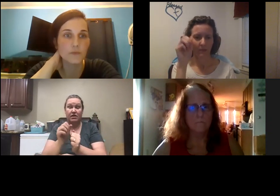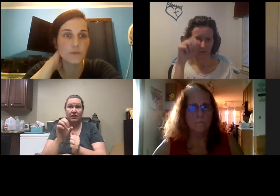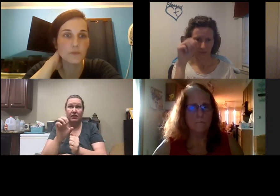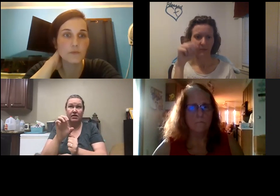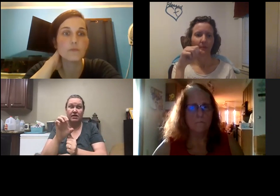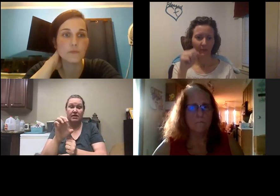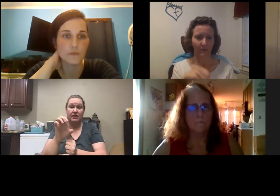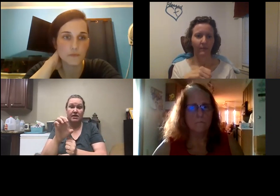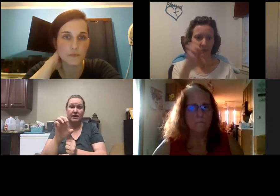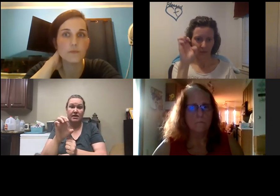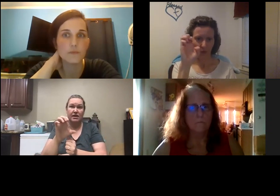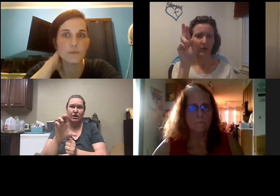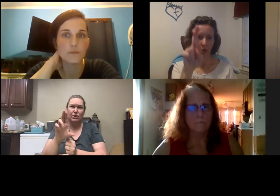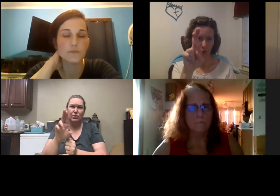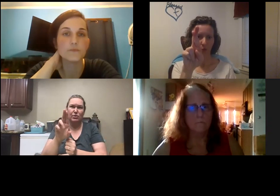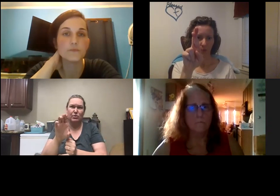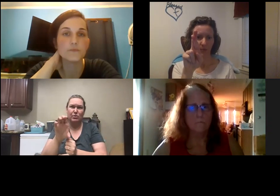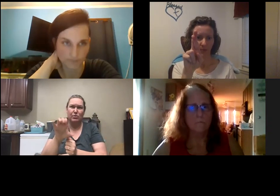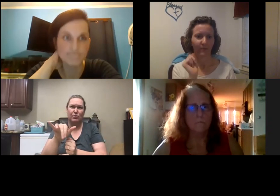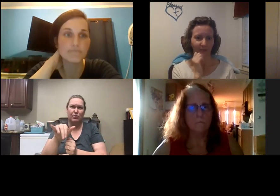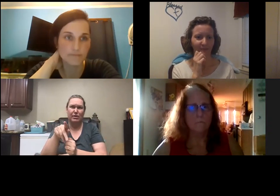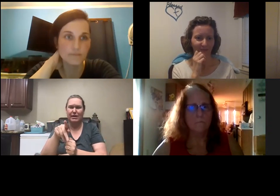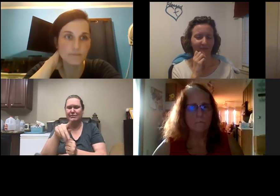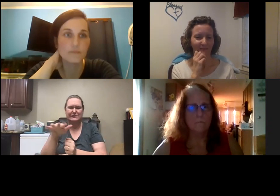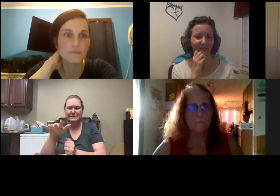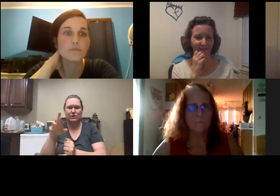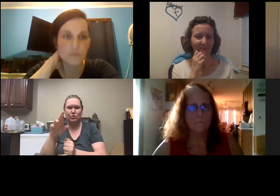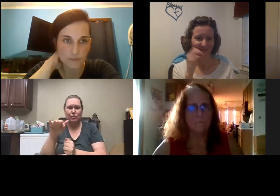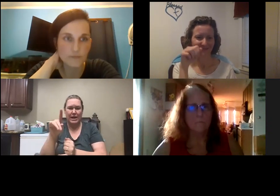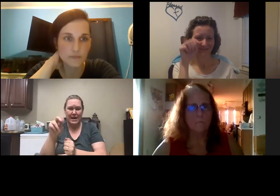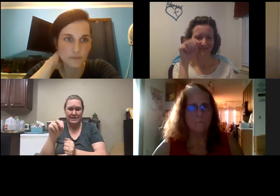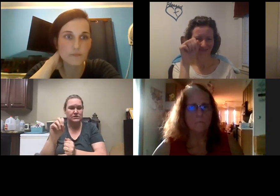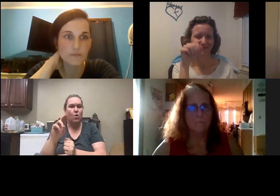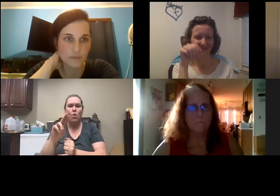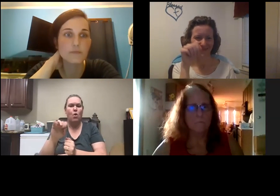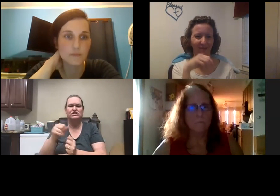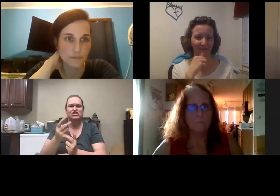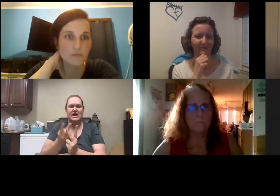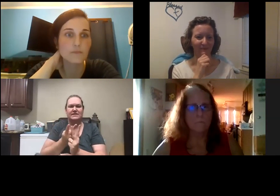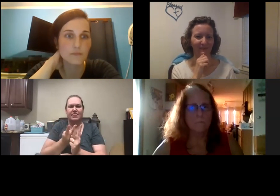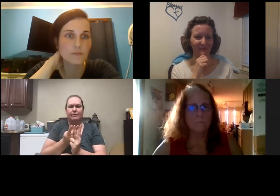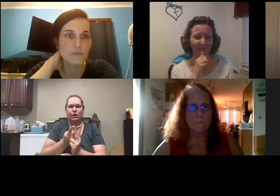and mixing that with the eucalyptus radia